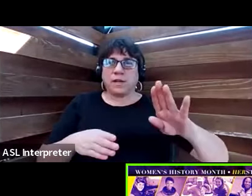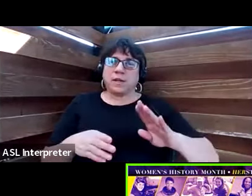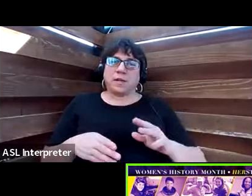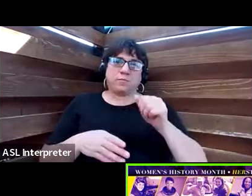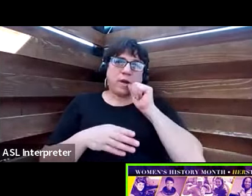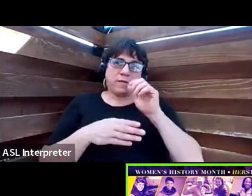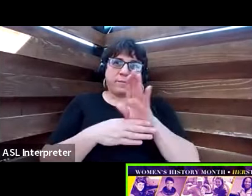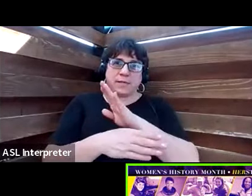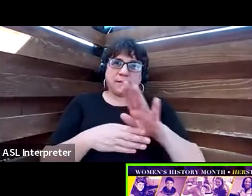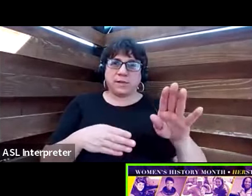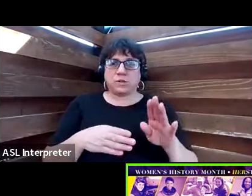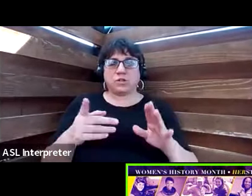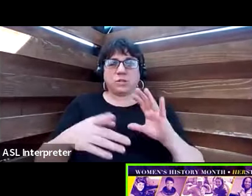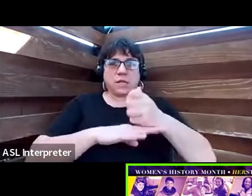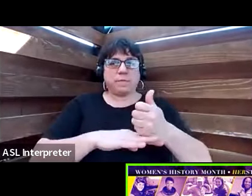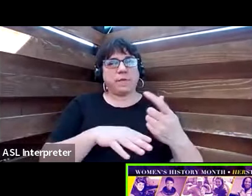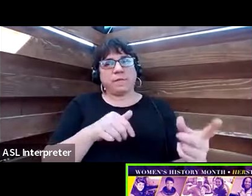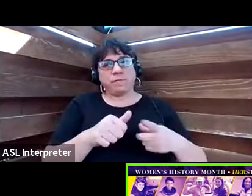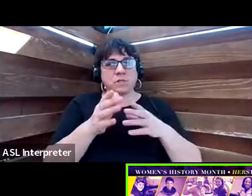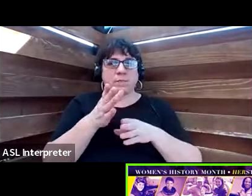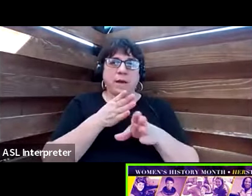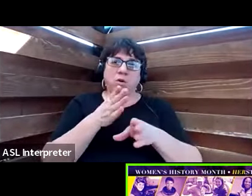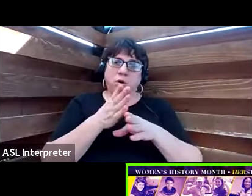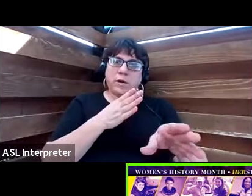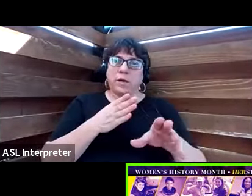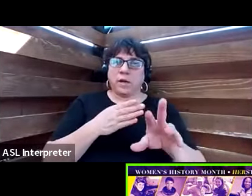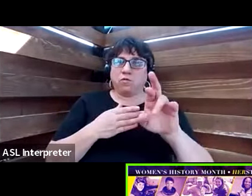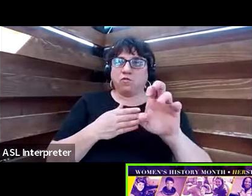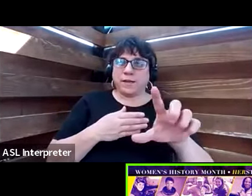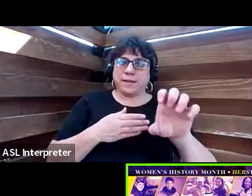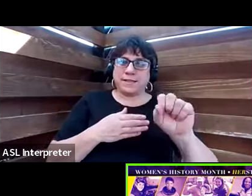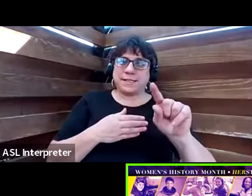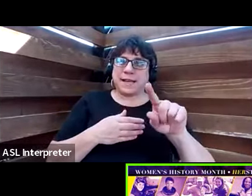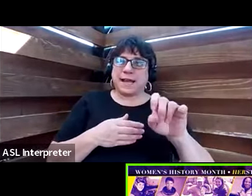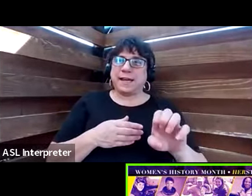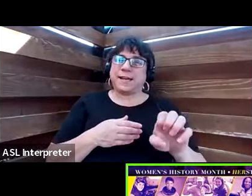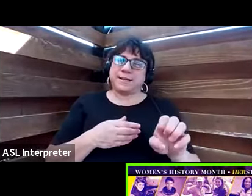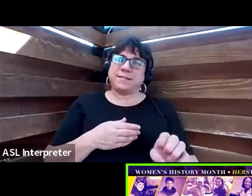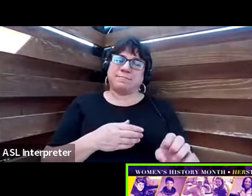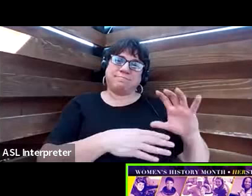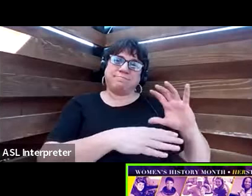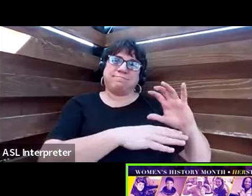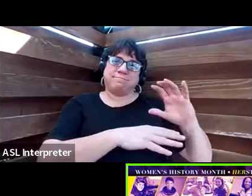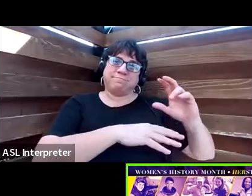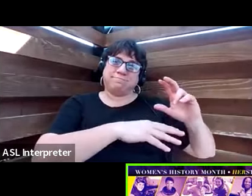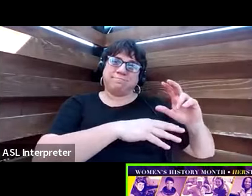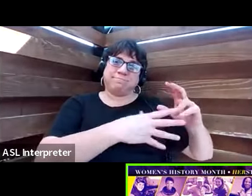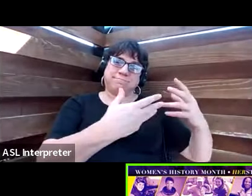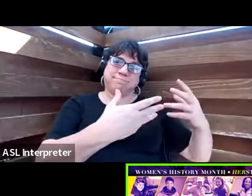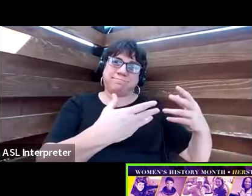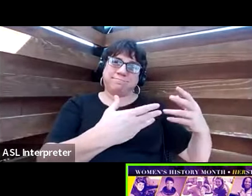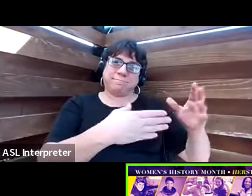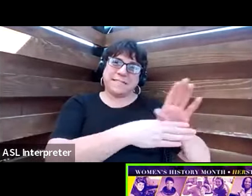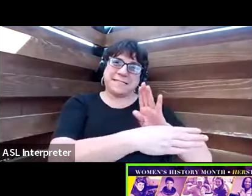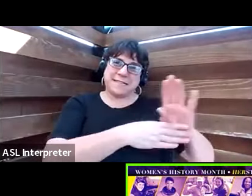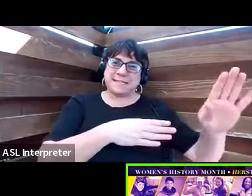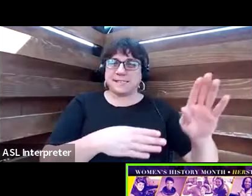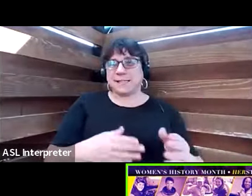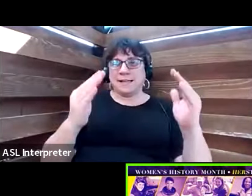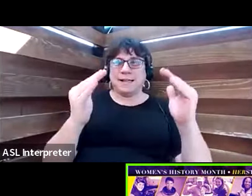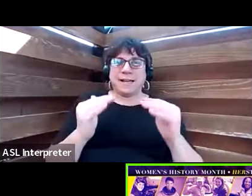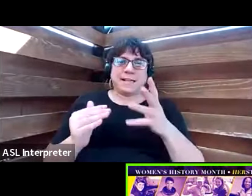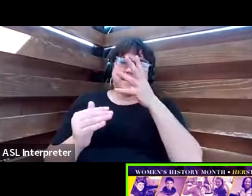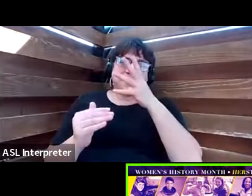creating the first minority real estate franchise. How awesome. Our next amazing woman is,